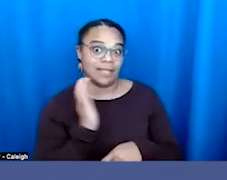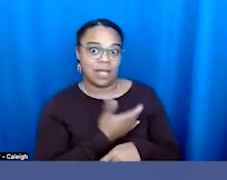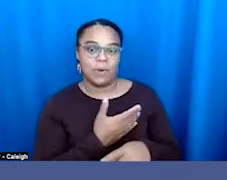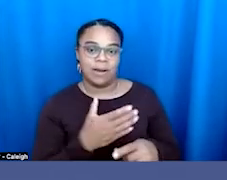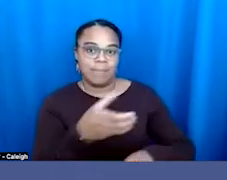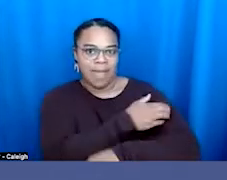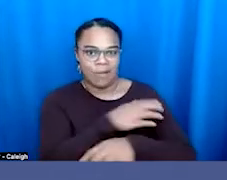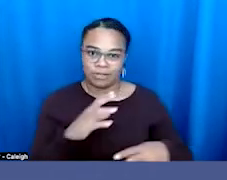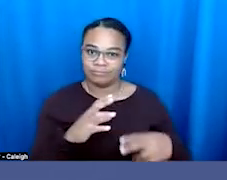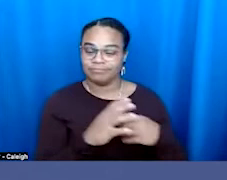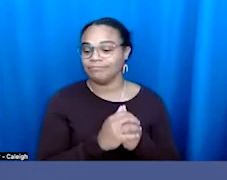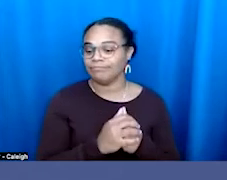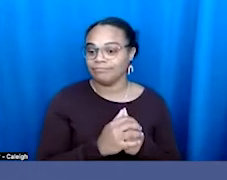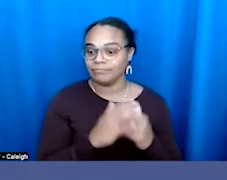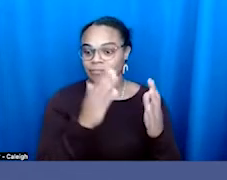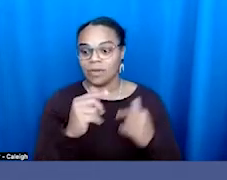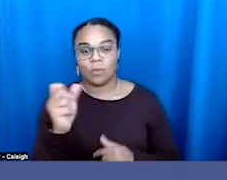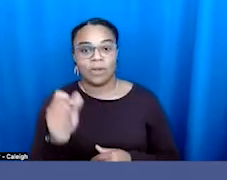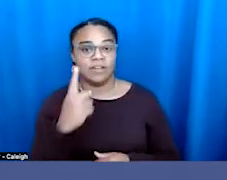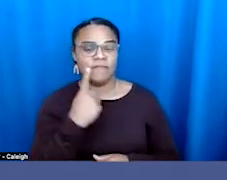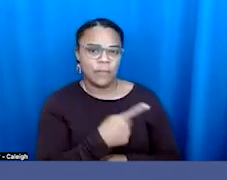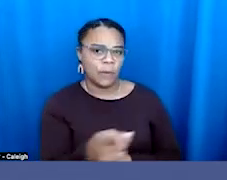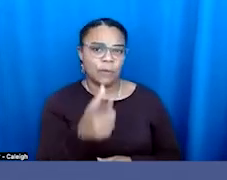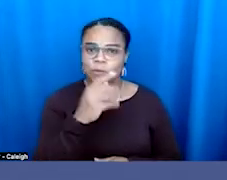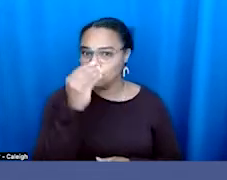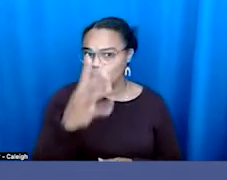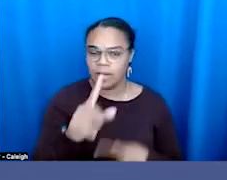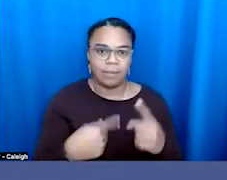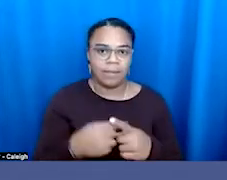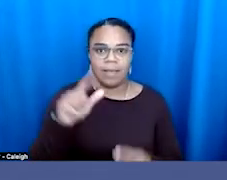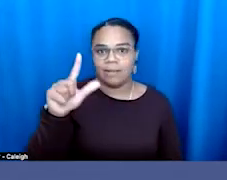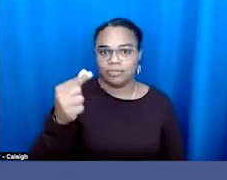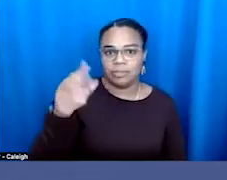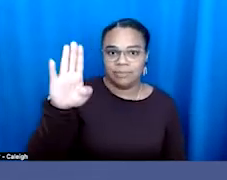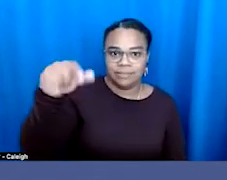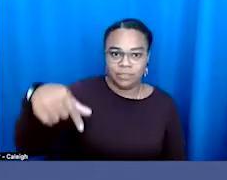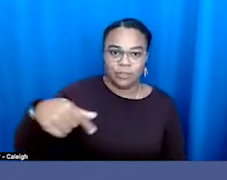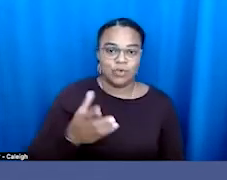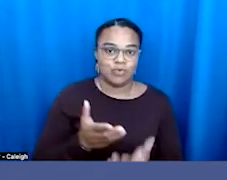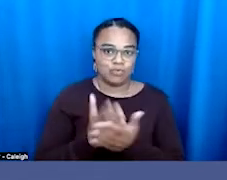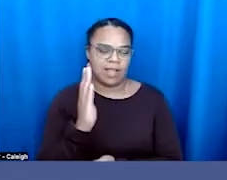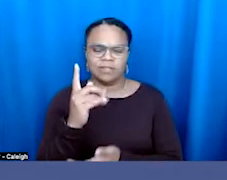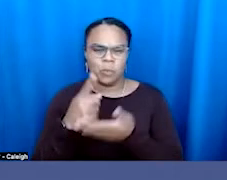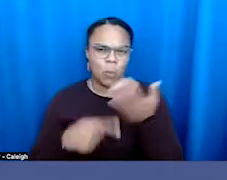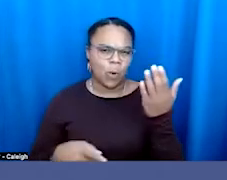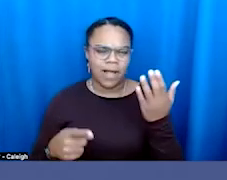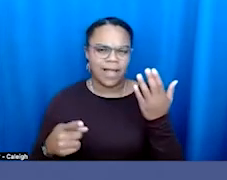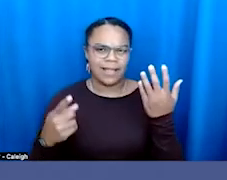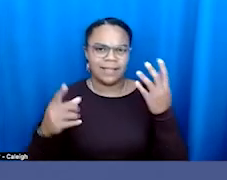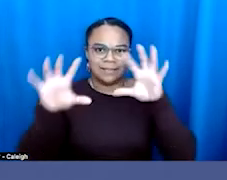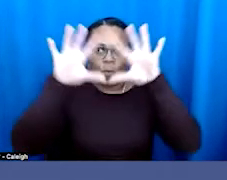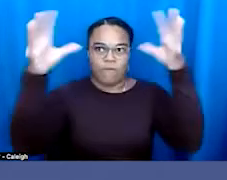don't care about LGBTQ rights, what is the overarching issue that includes LGBTQ